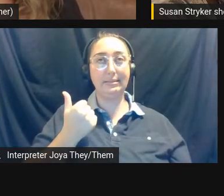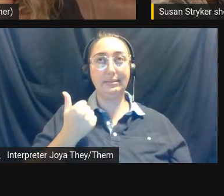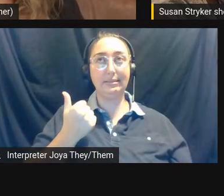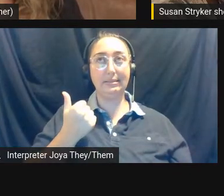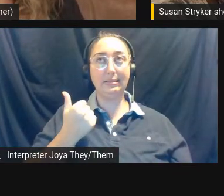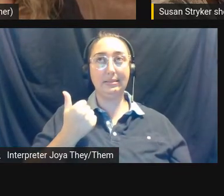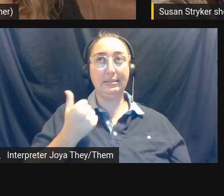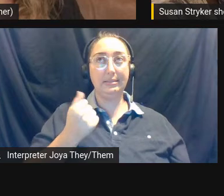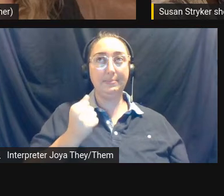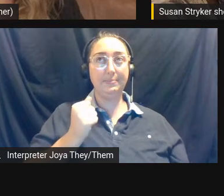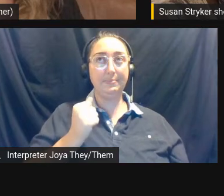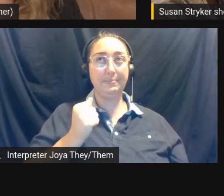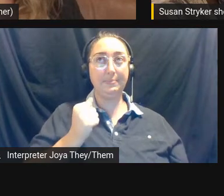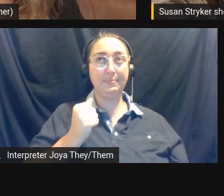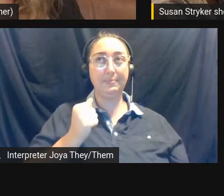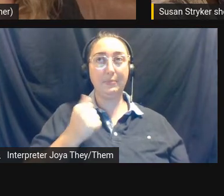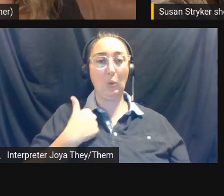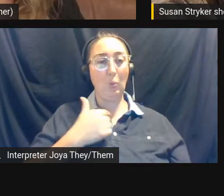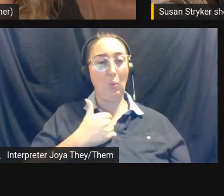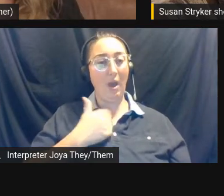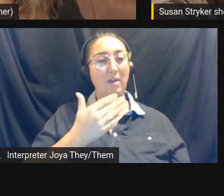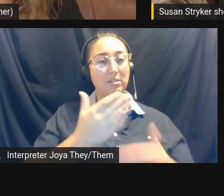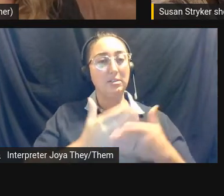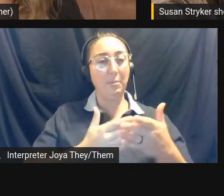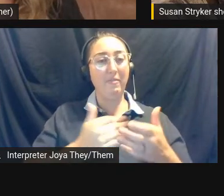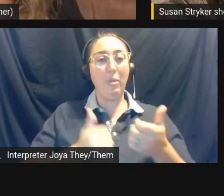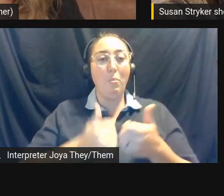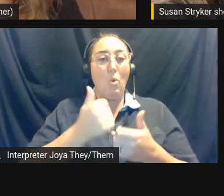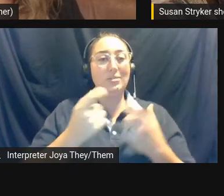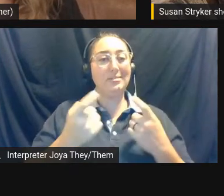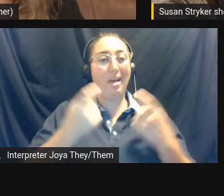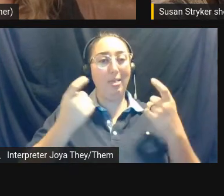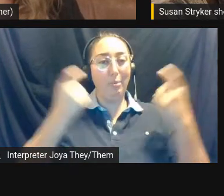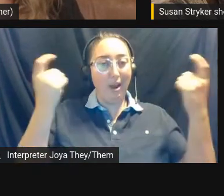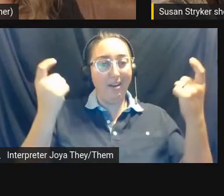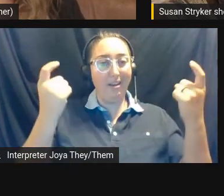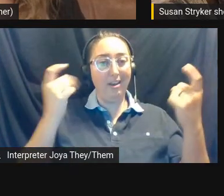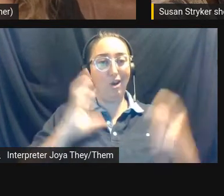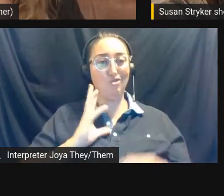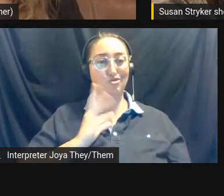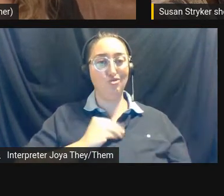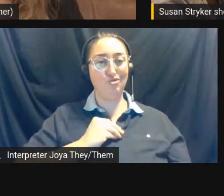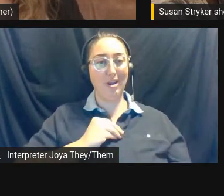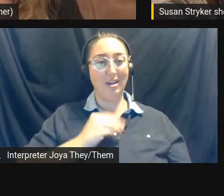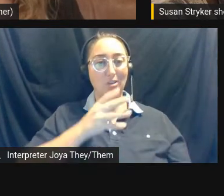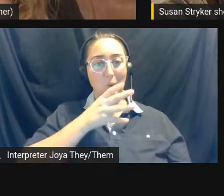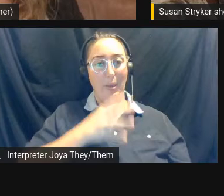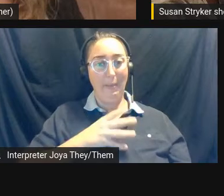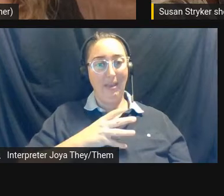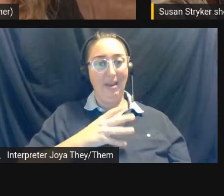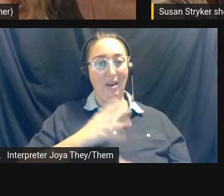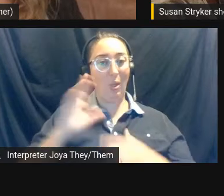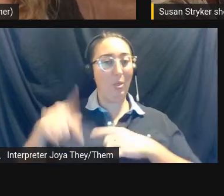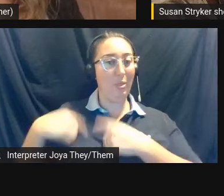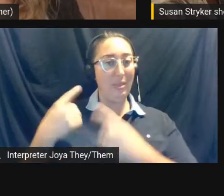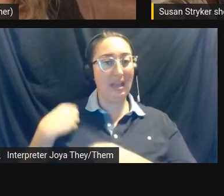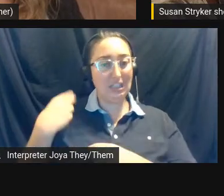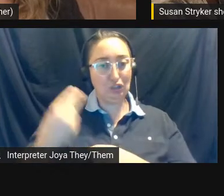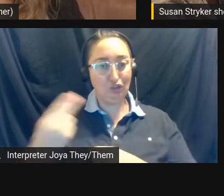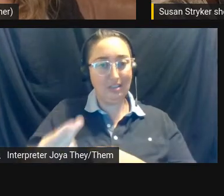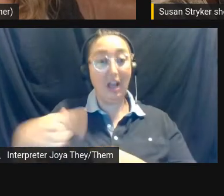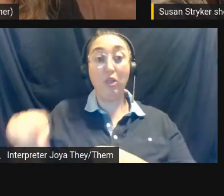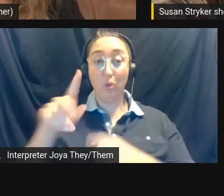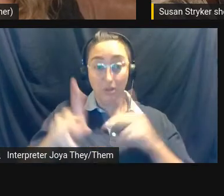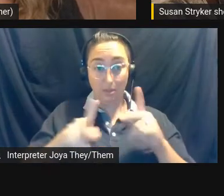celebrated trans women in history, um, are people who did survival sex work.